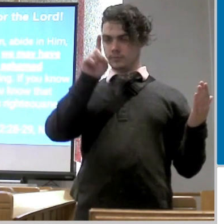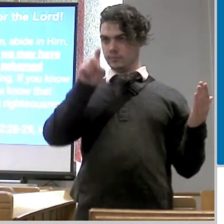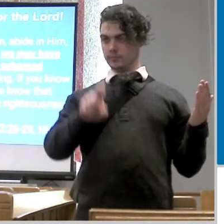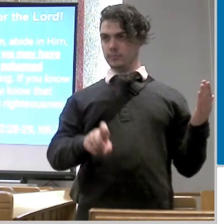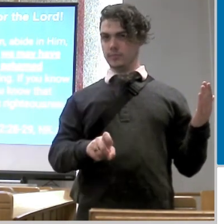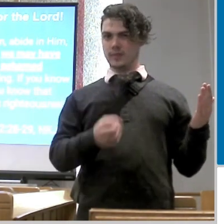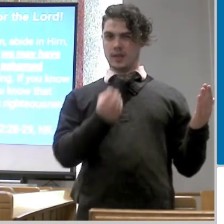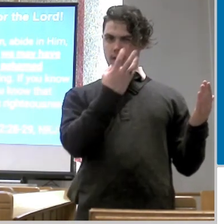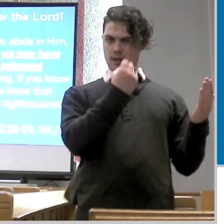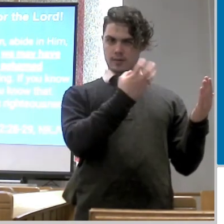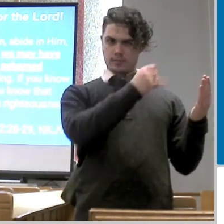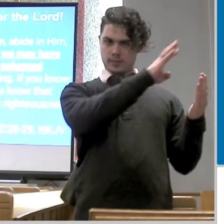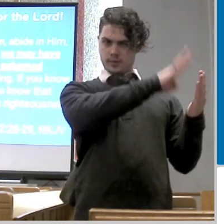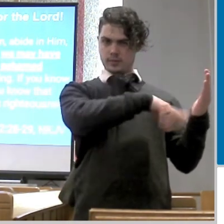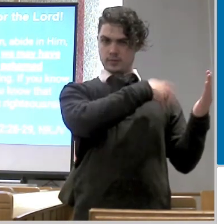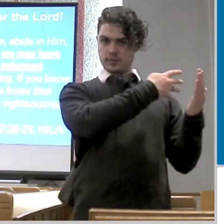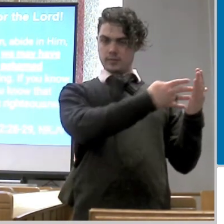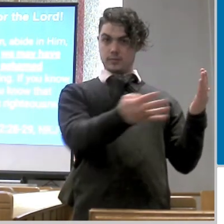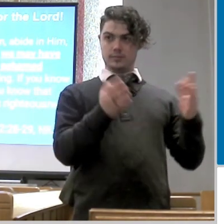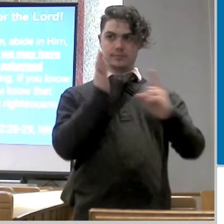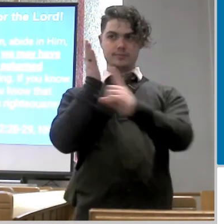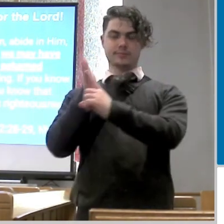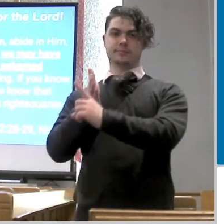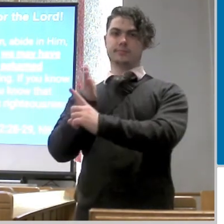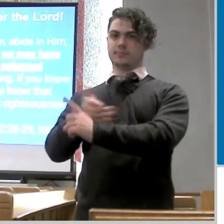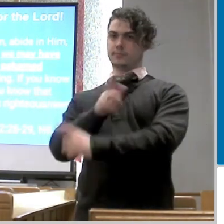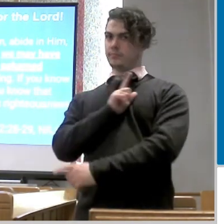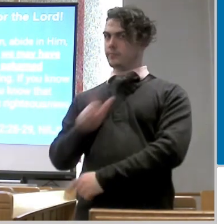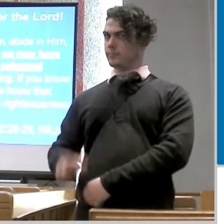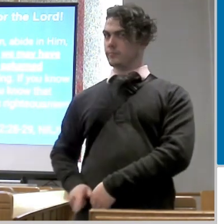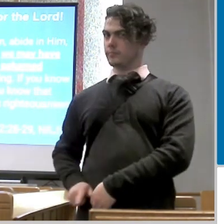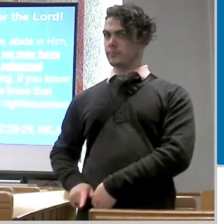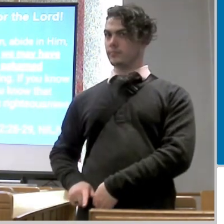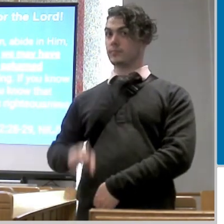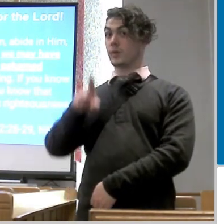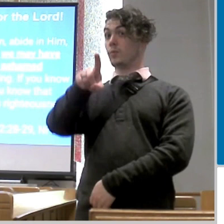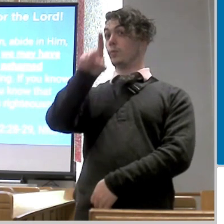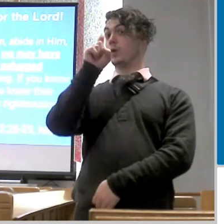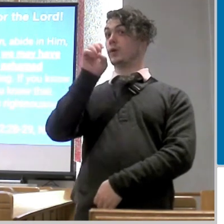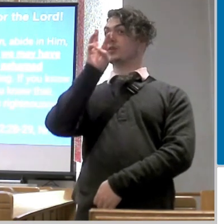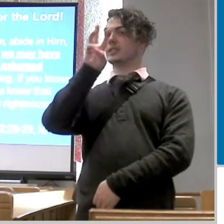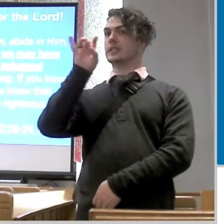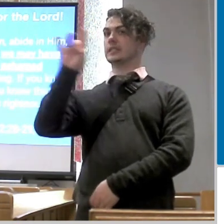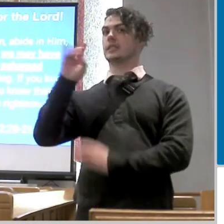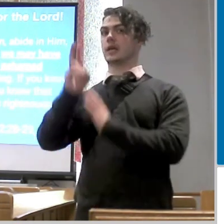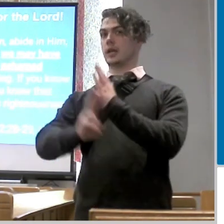how many of those hours are dedicated to the lord 168 is a lot of time